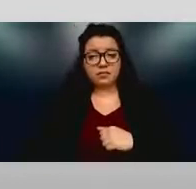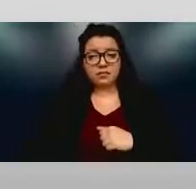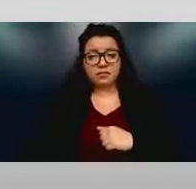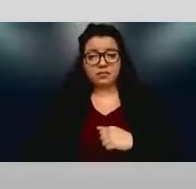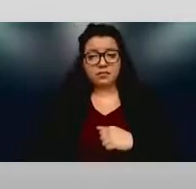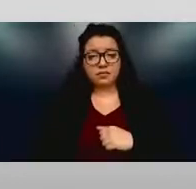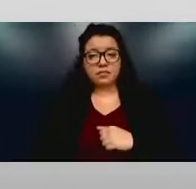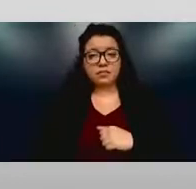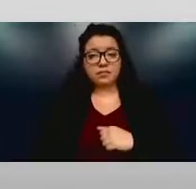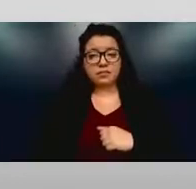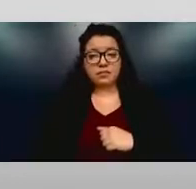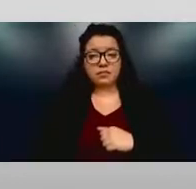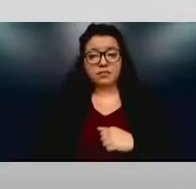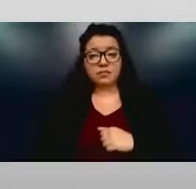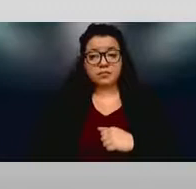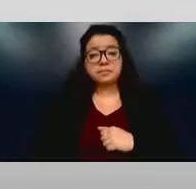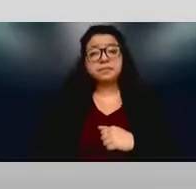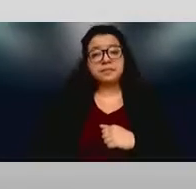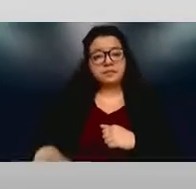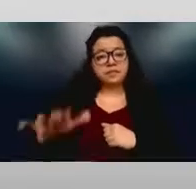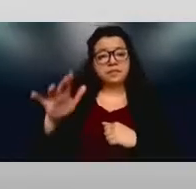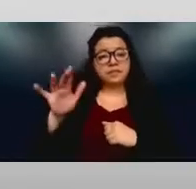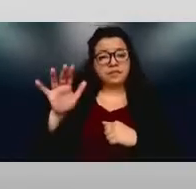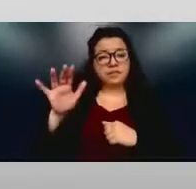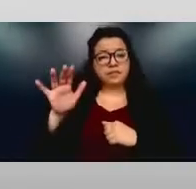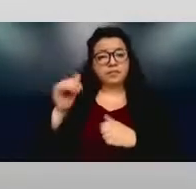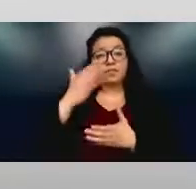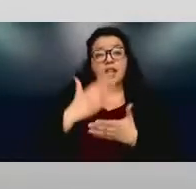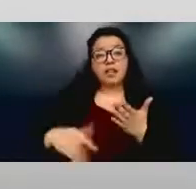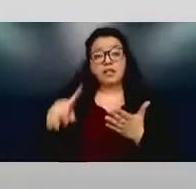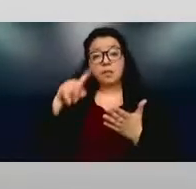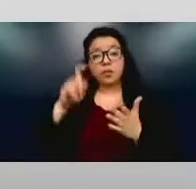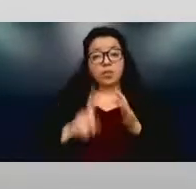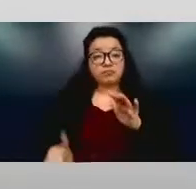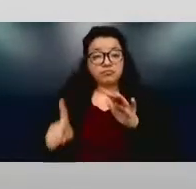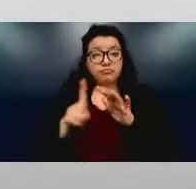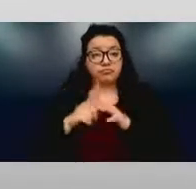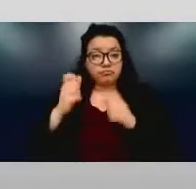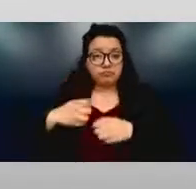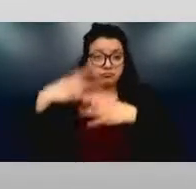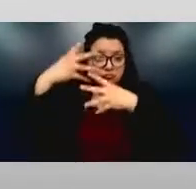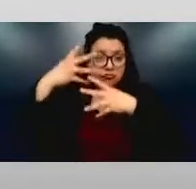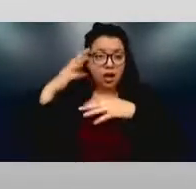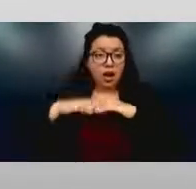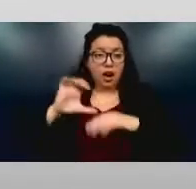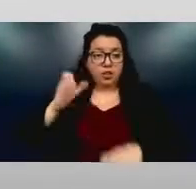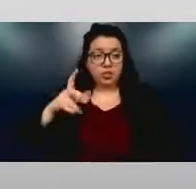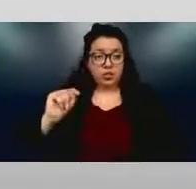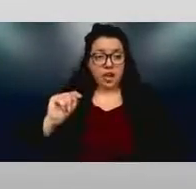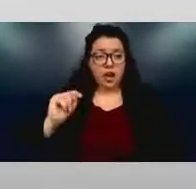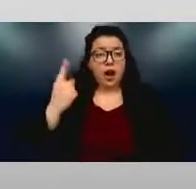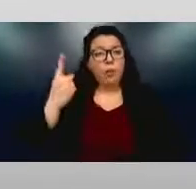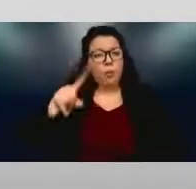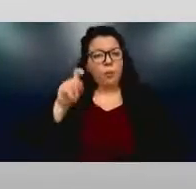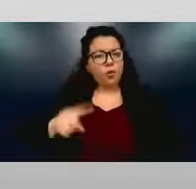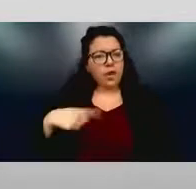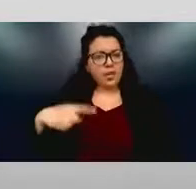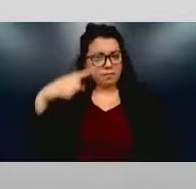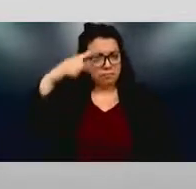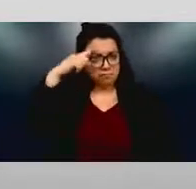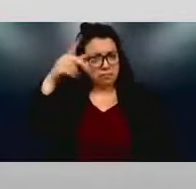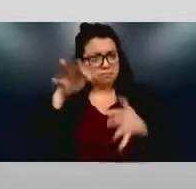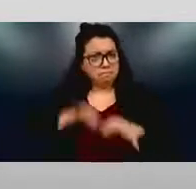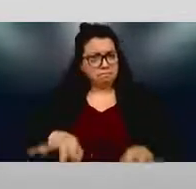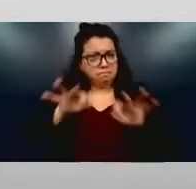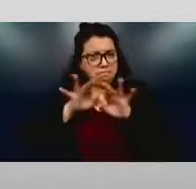There's some questions that have come in on the Q&A chat. One that I think is worth talking about here with